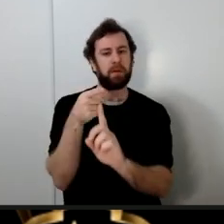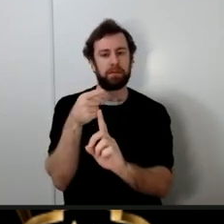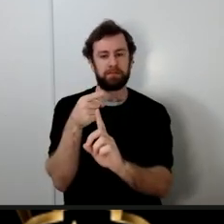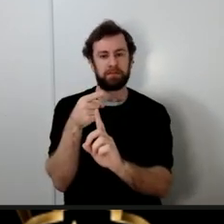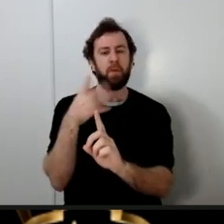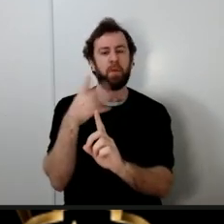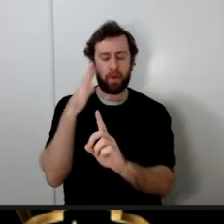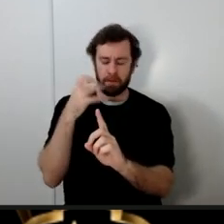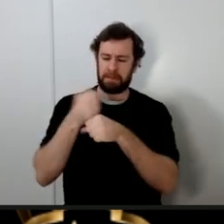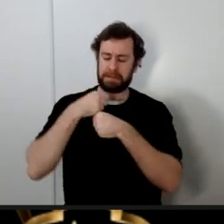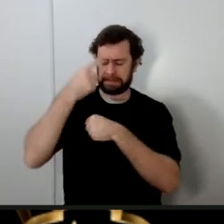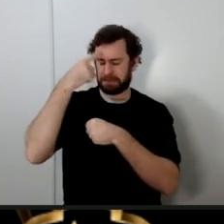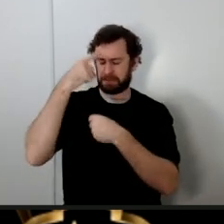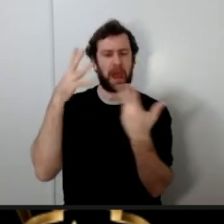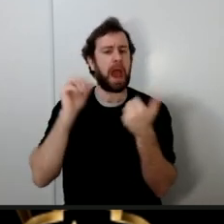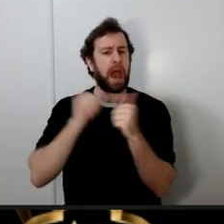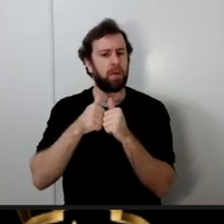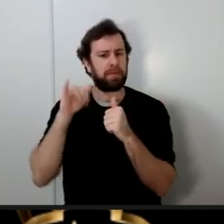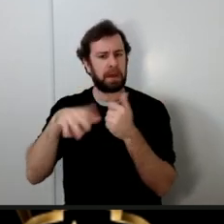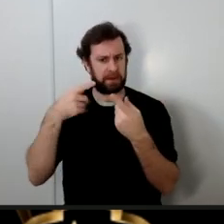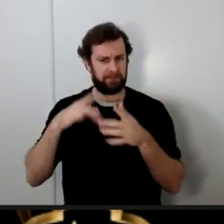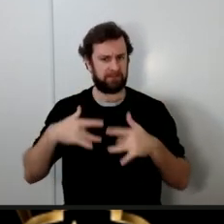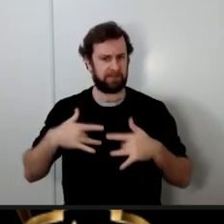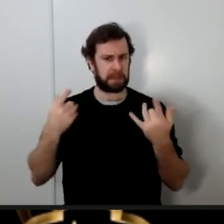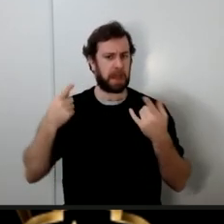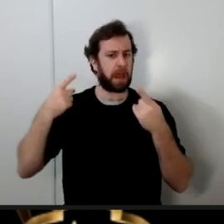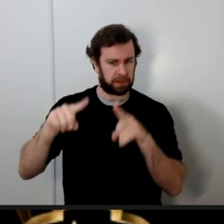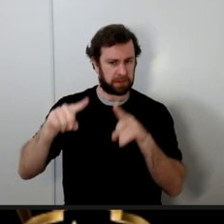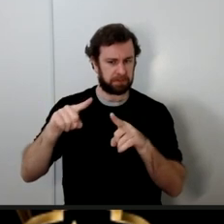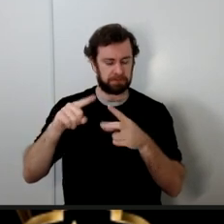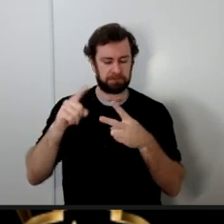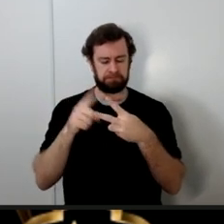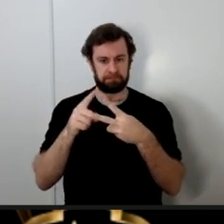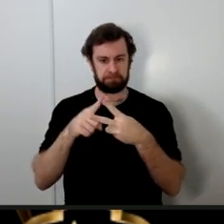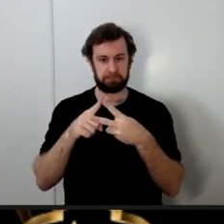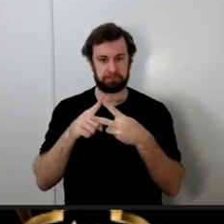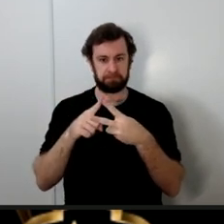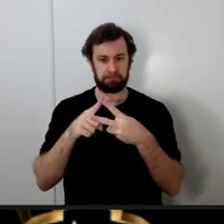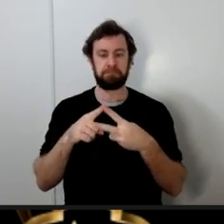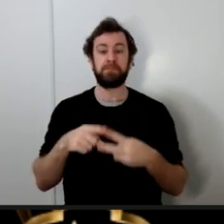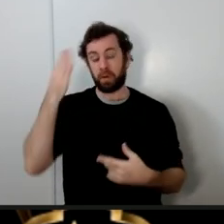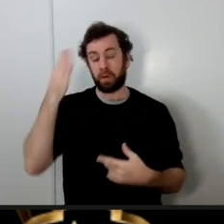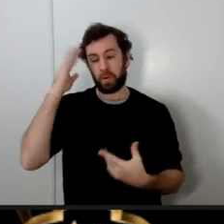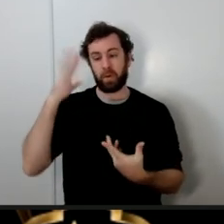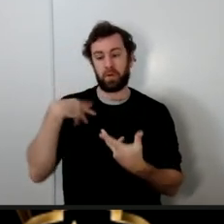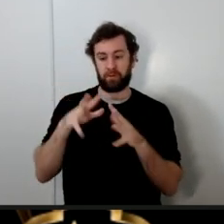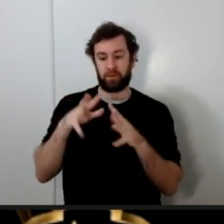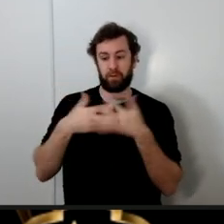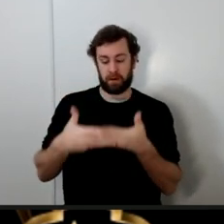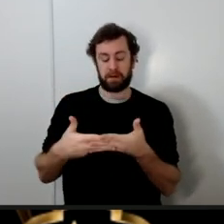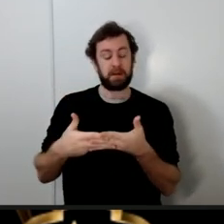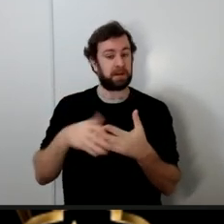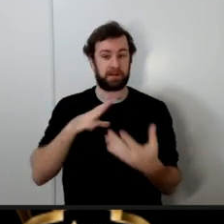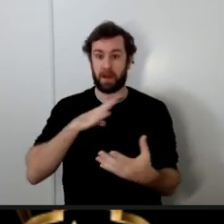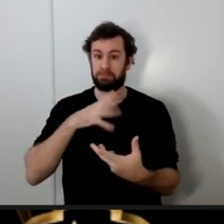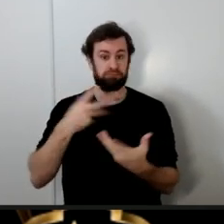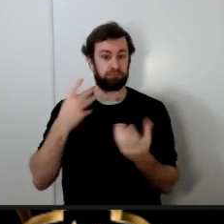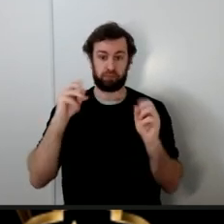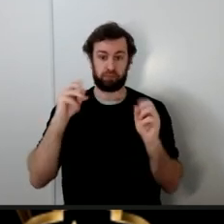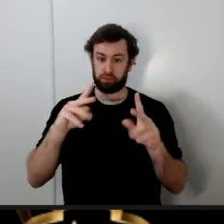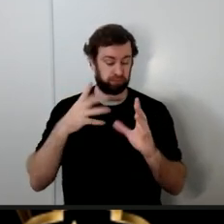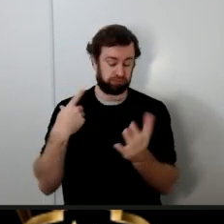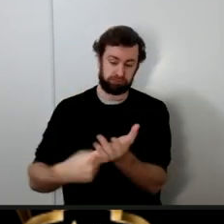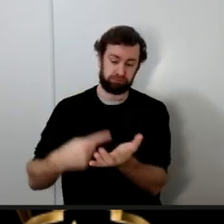that's the first question and we know that according to the Quran it's perfectly okay to discuss historical